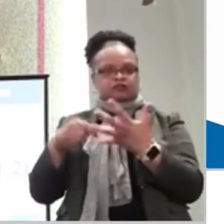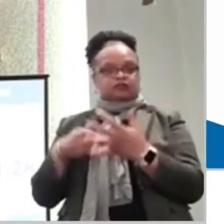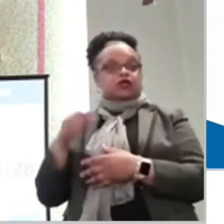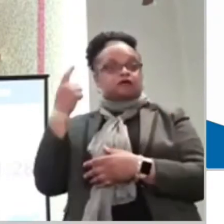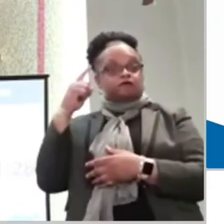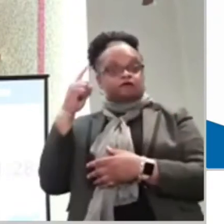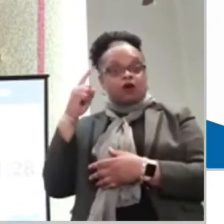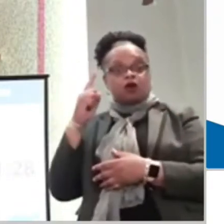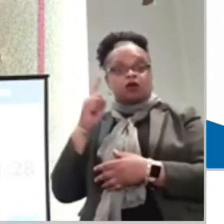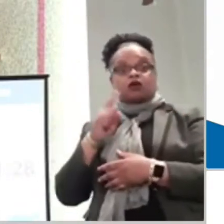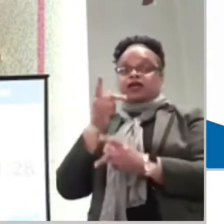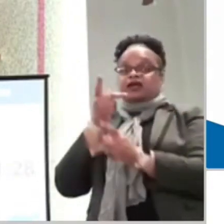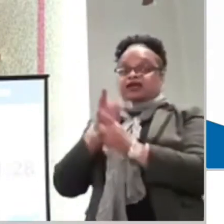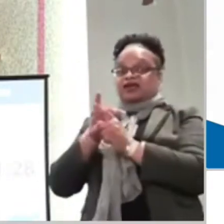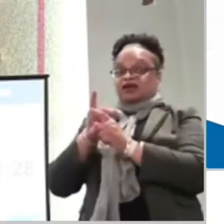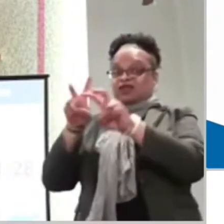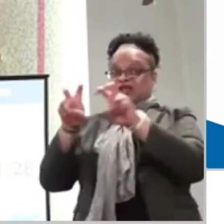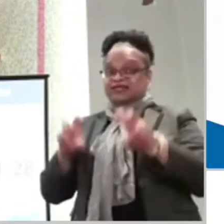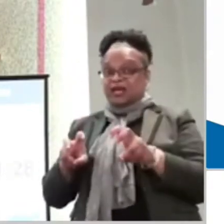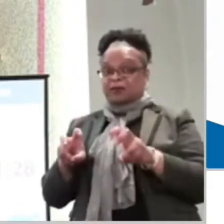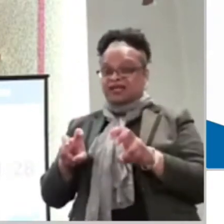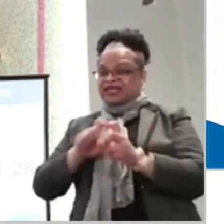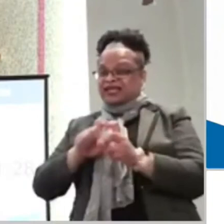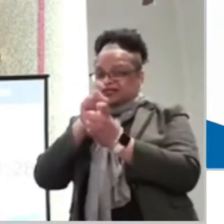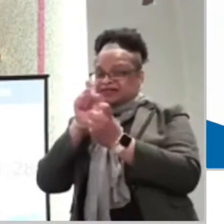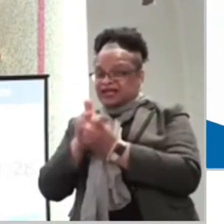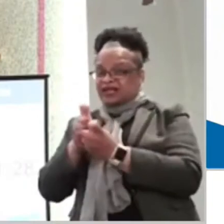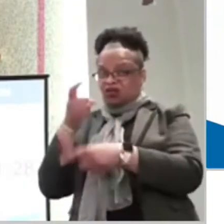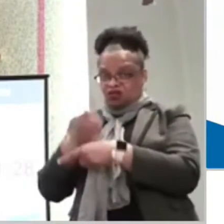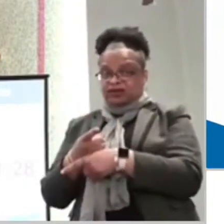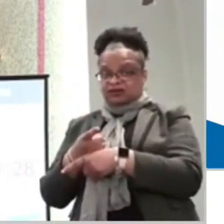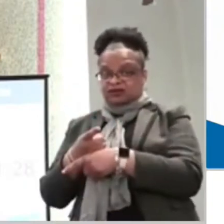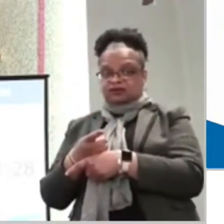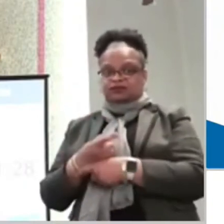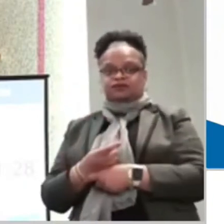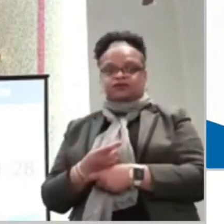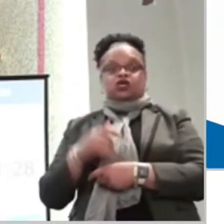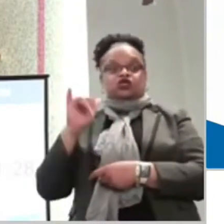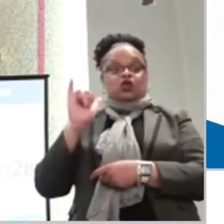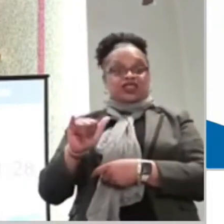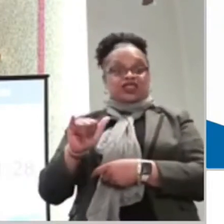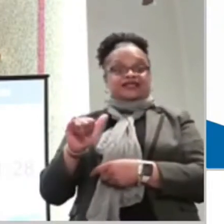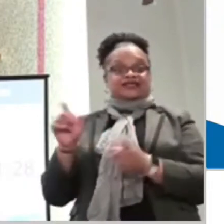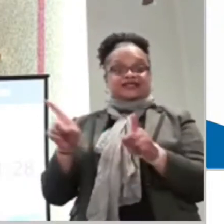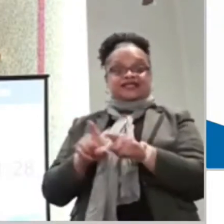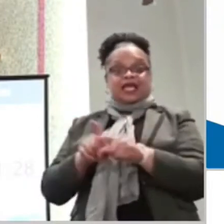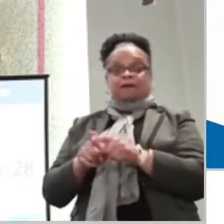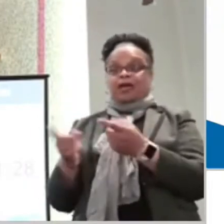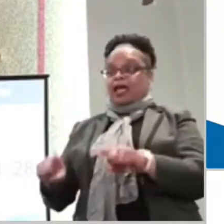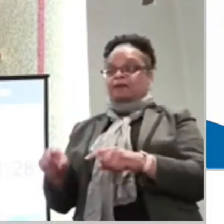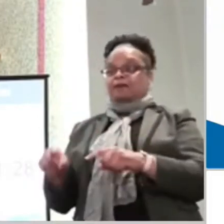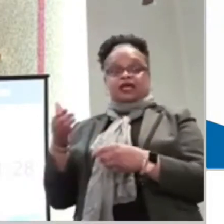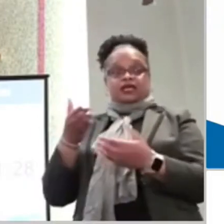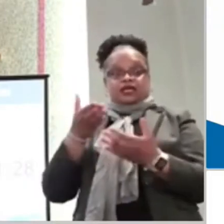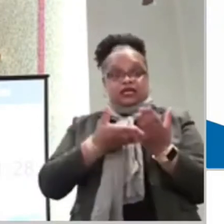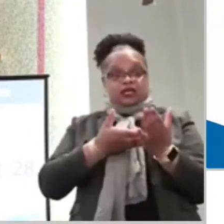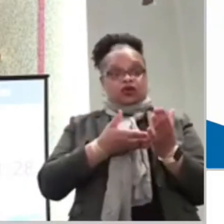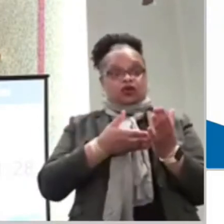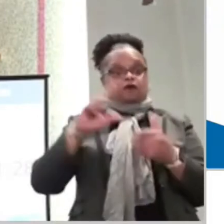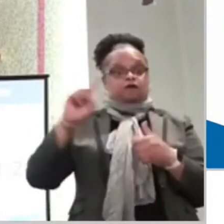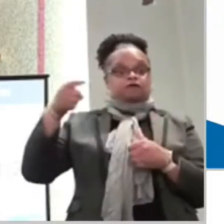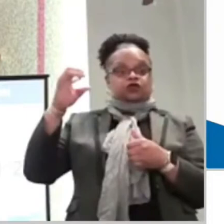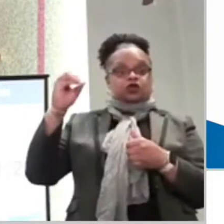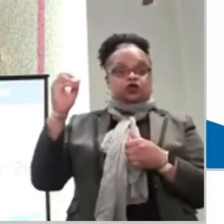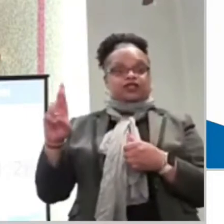that whatever it is that they're checking, it's accurate. That's the same correlation that takes place here in 1